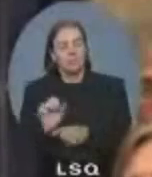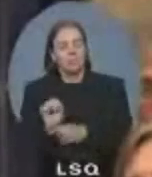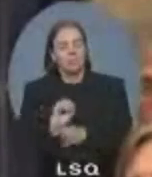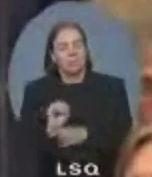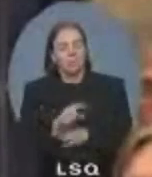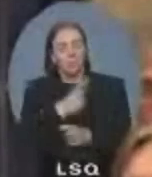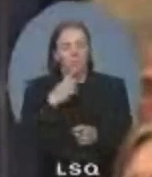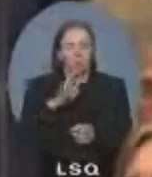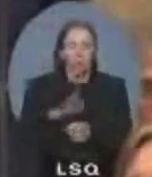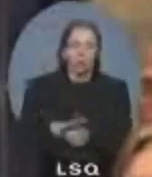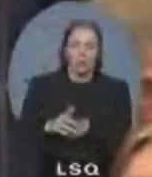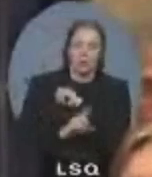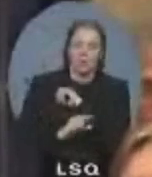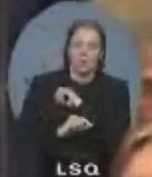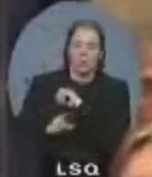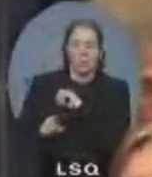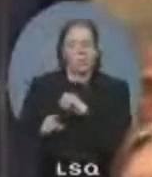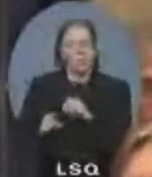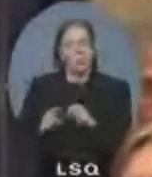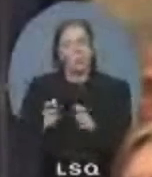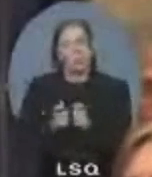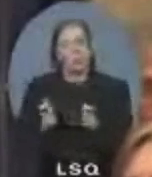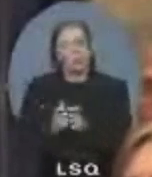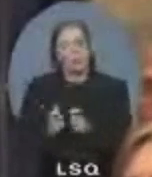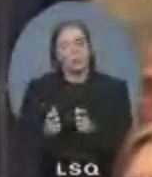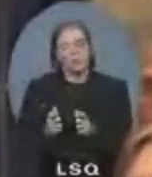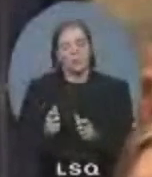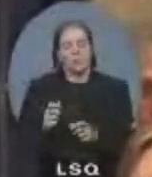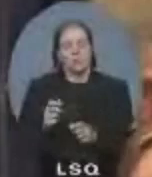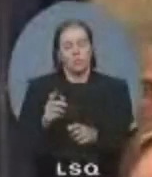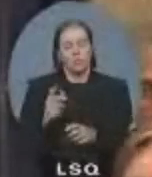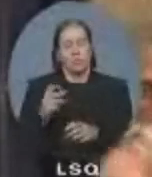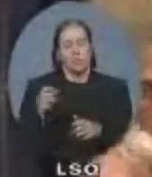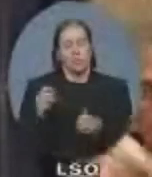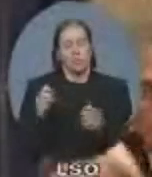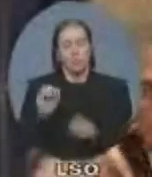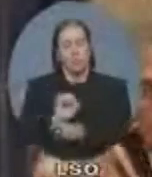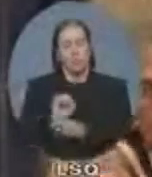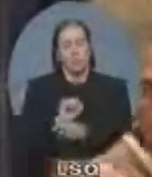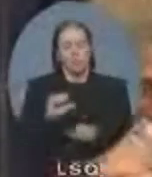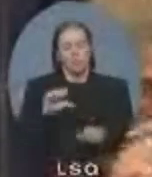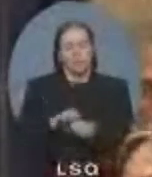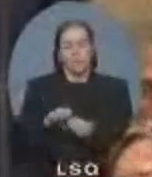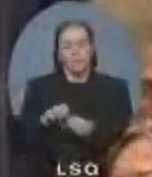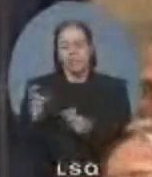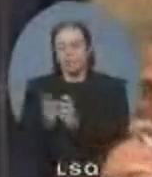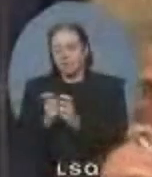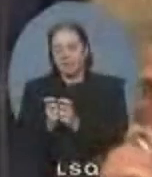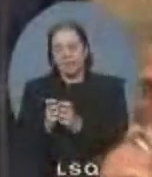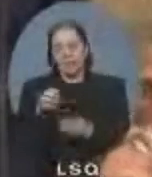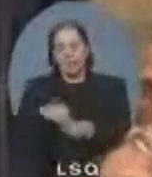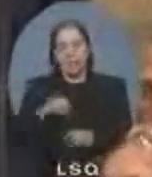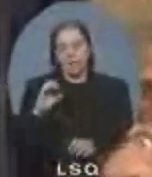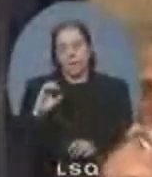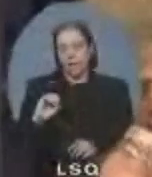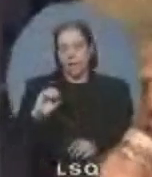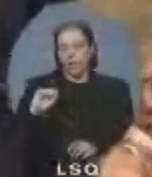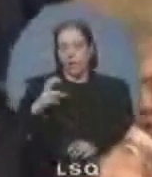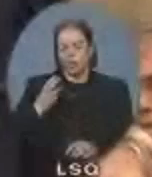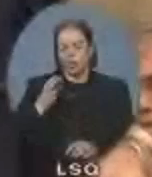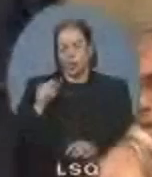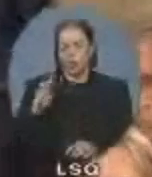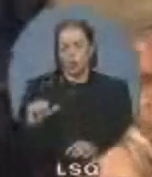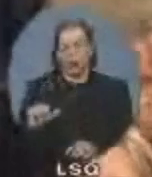Oshawa. And where are those trucks going to be built now? In Mexico, Mr. Speaker. And when we look at it, it's a betrayal by GM,